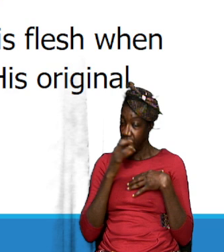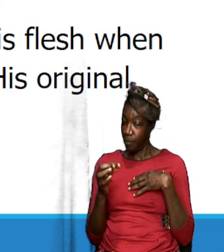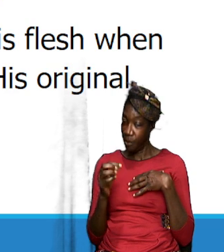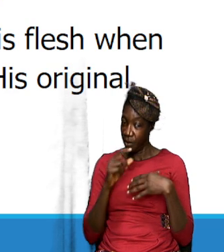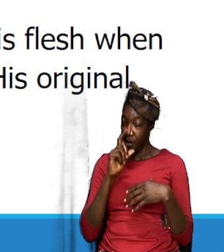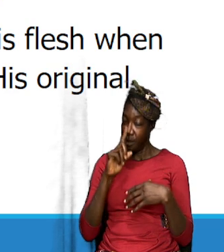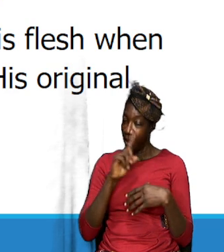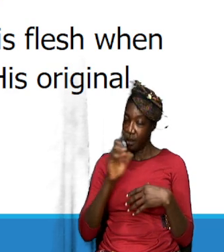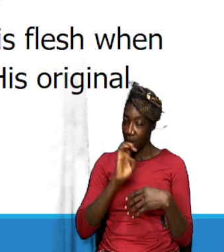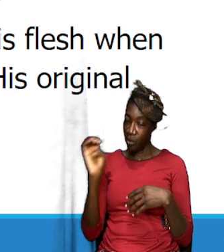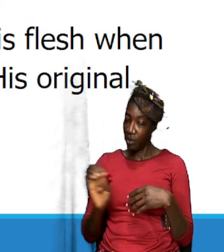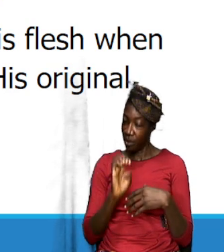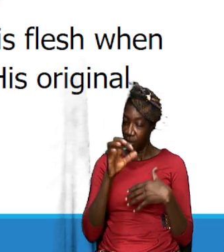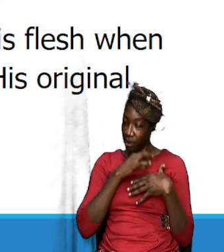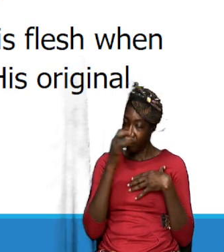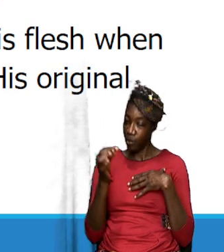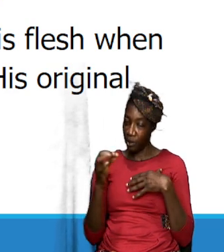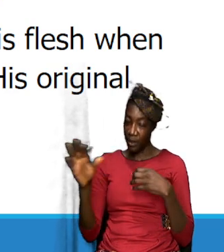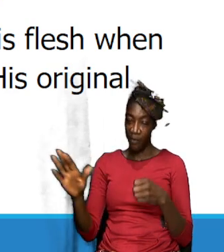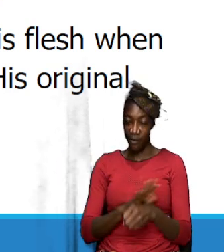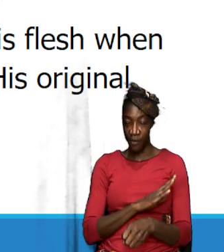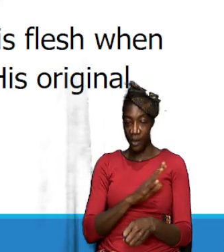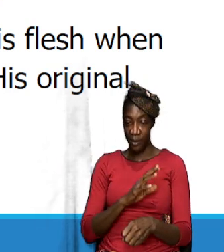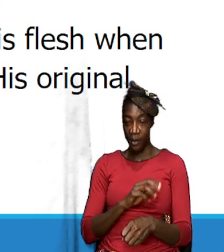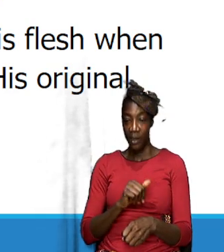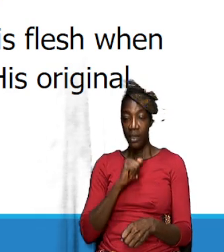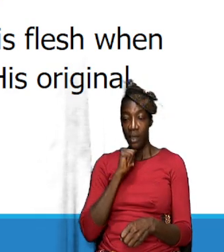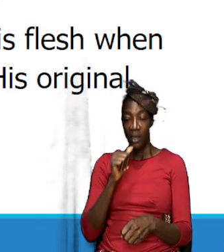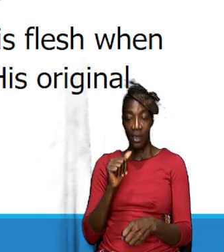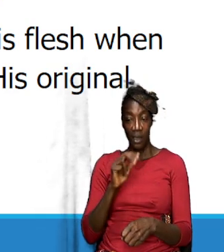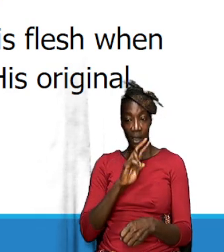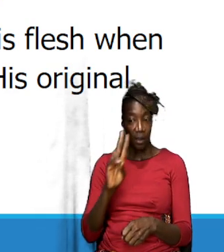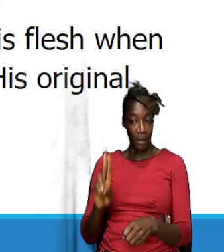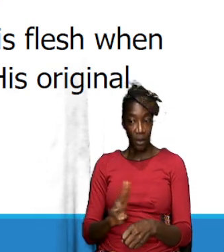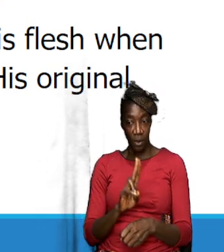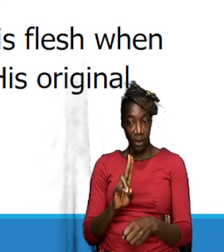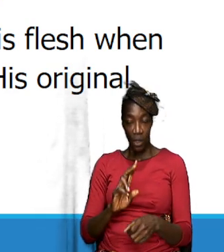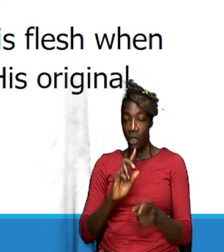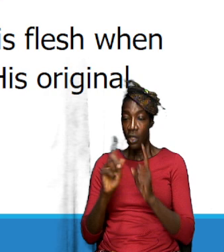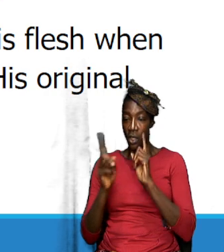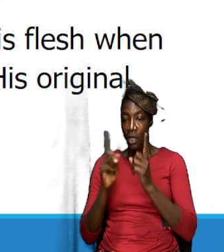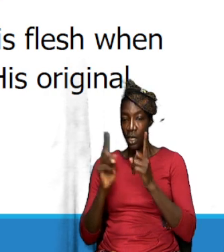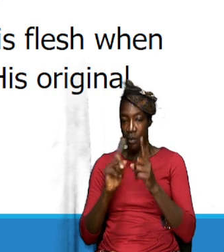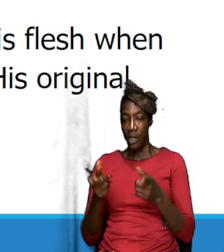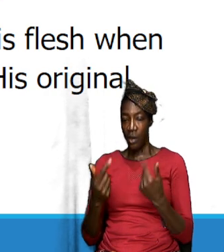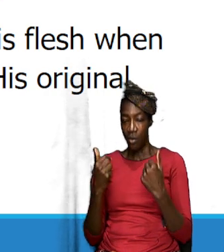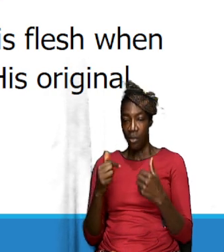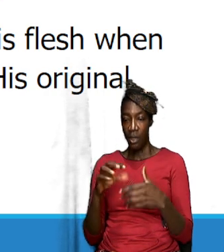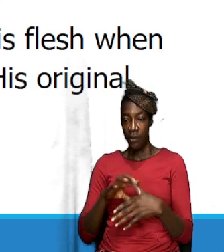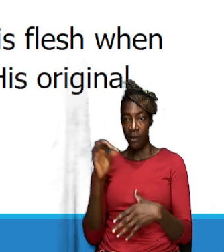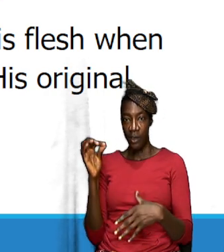eternal spirit that fills the universe we are not speaking about when he came in the form of flesh